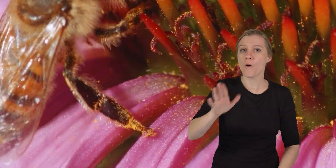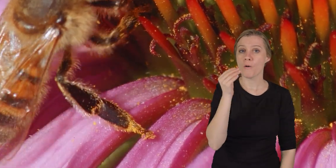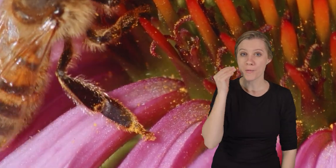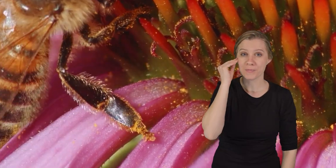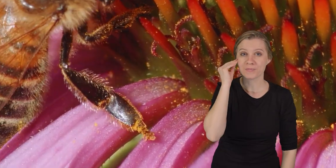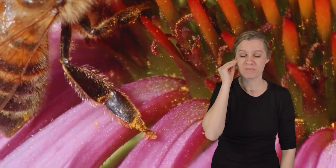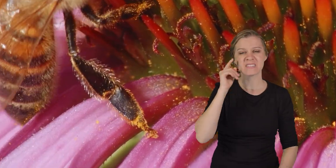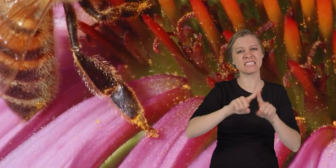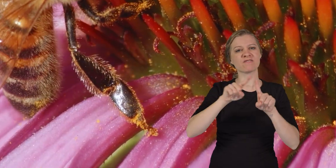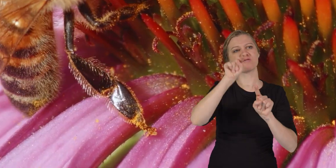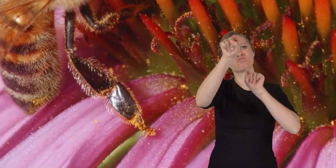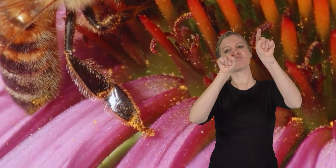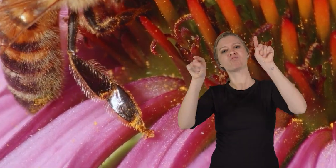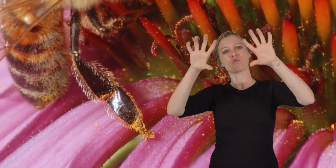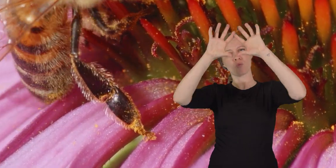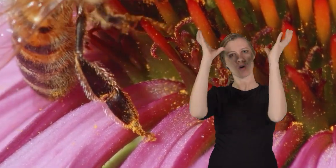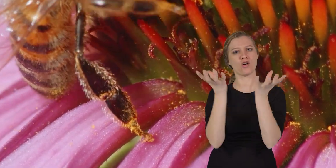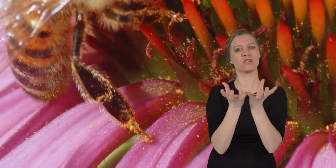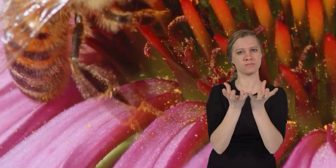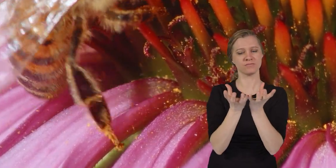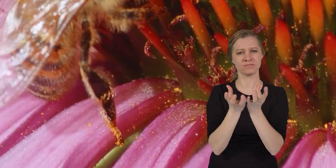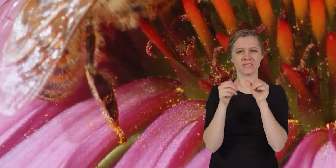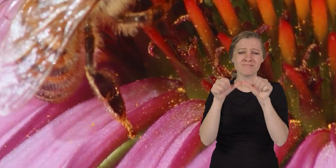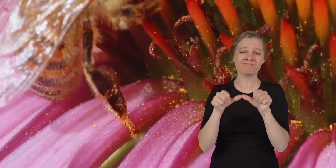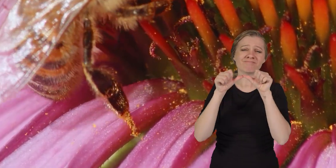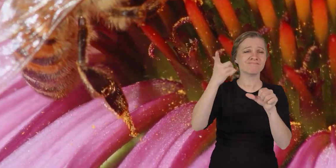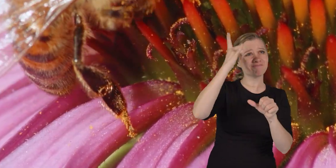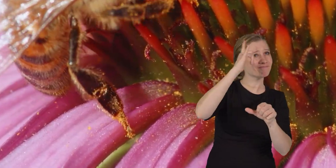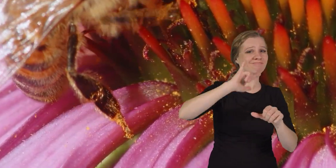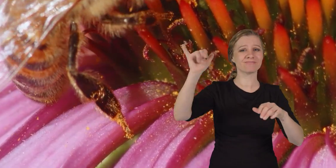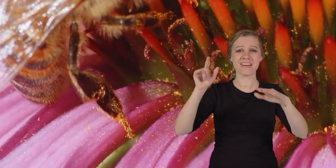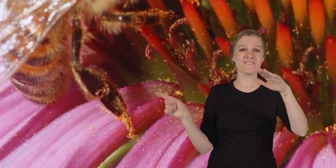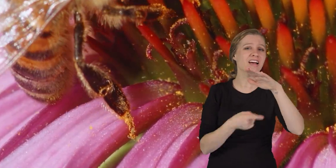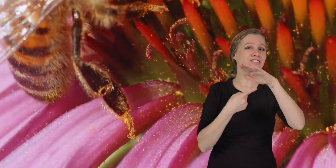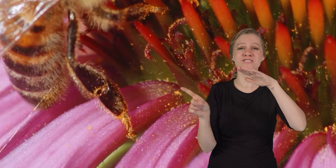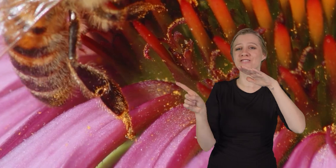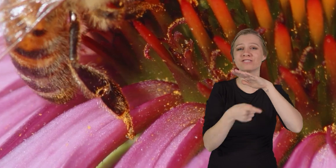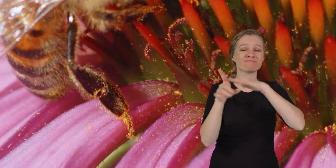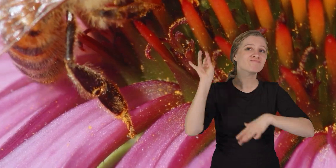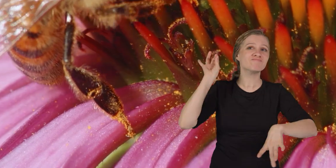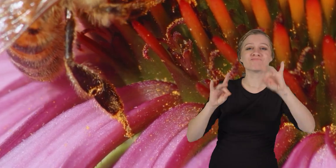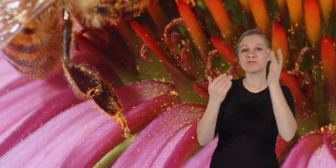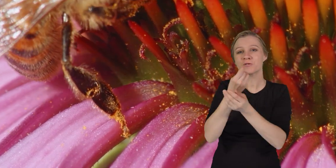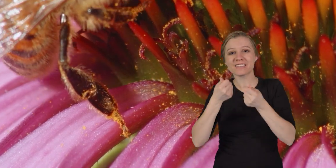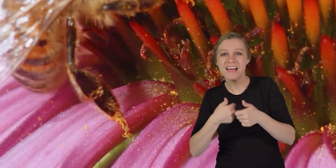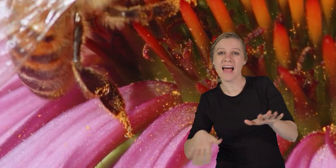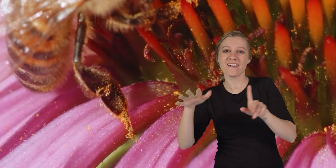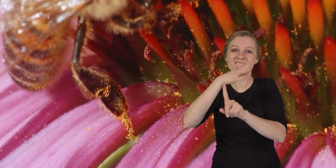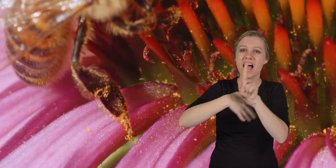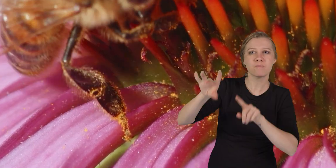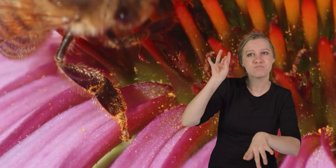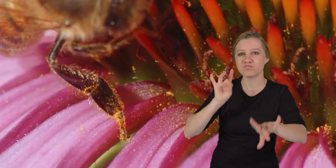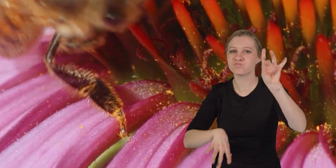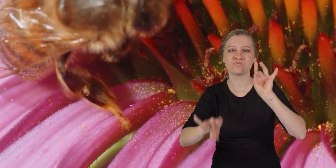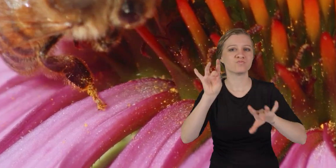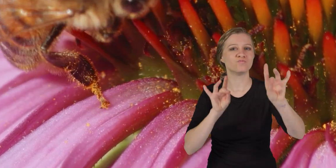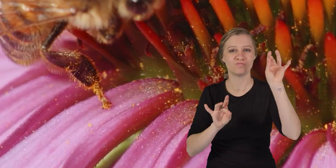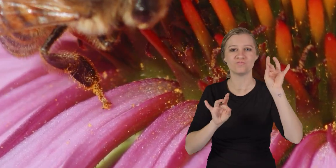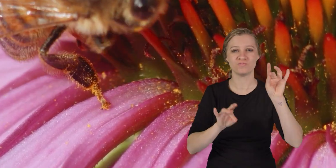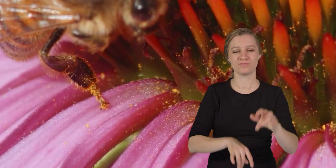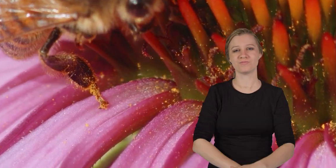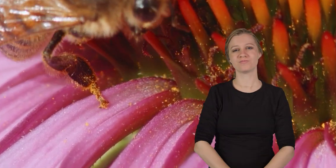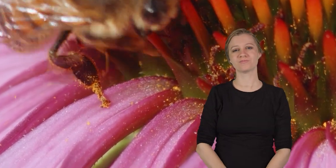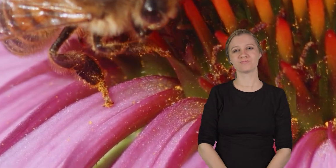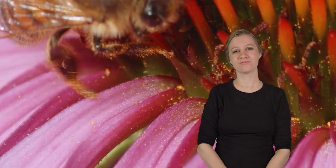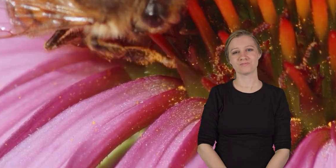and expand their homes in different parts of the world. They are on a never-ending adventure discovering new lands and